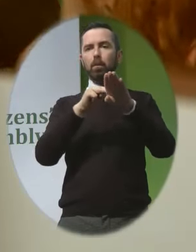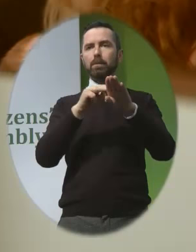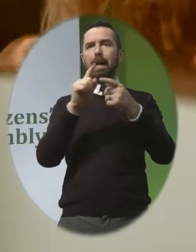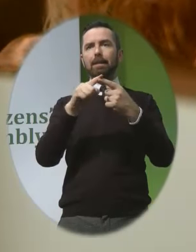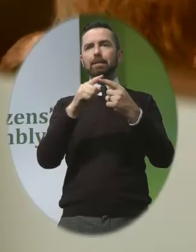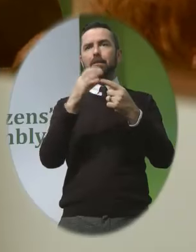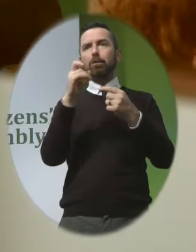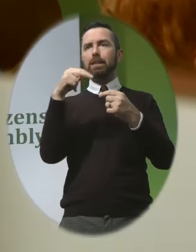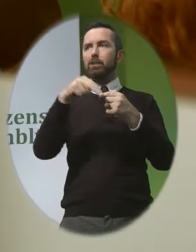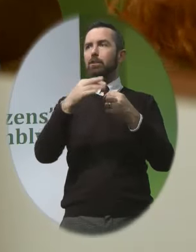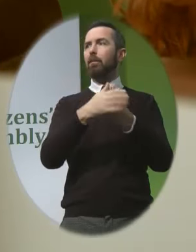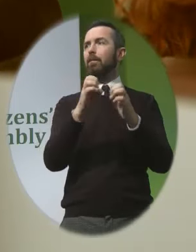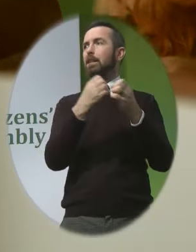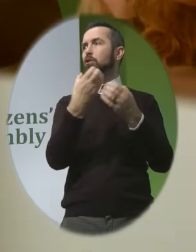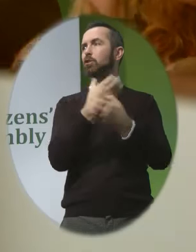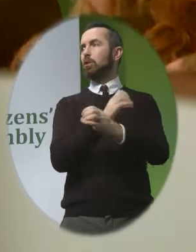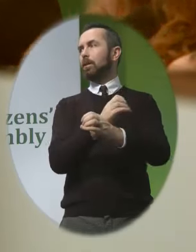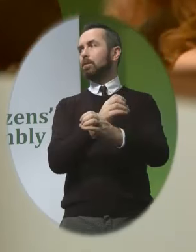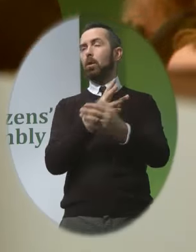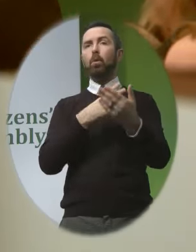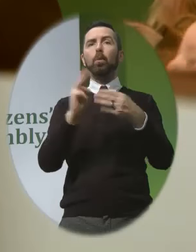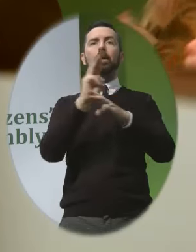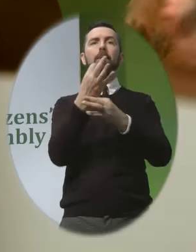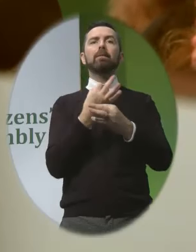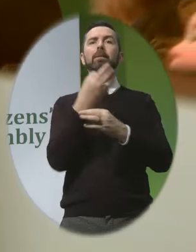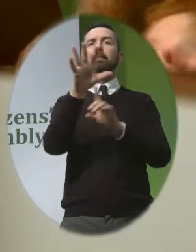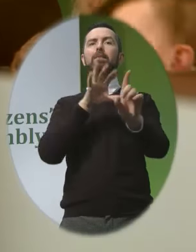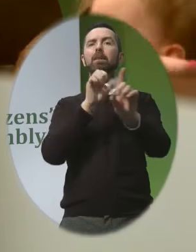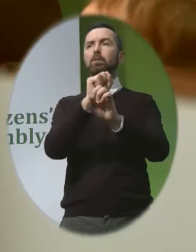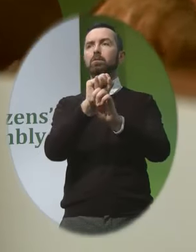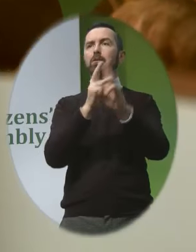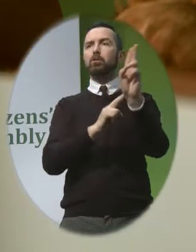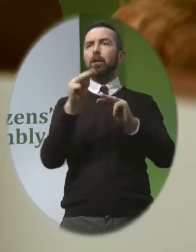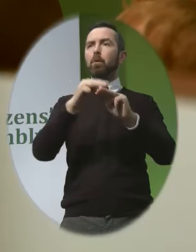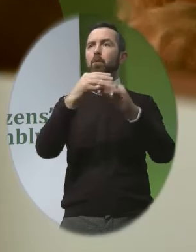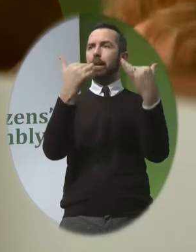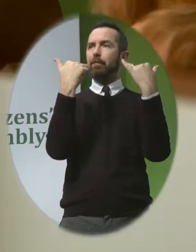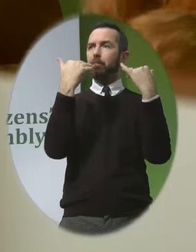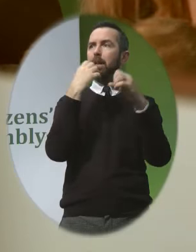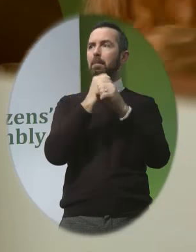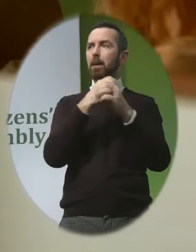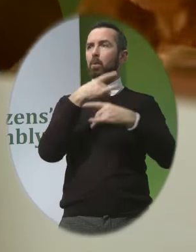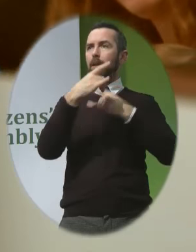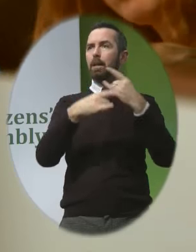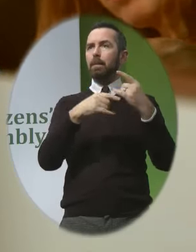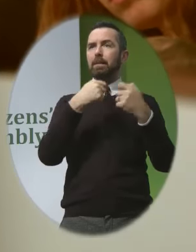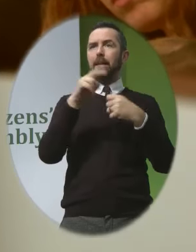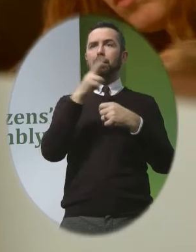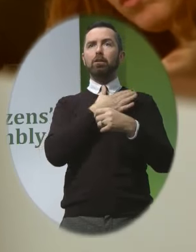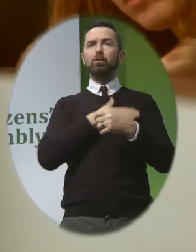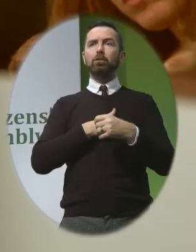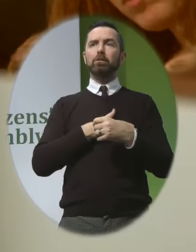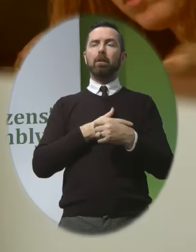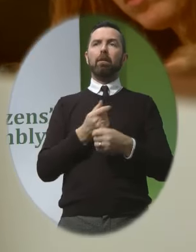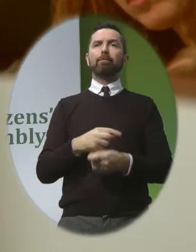And so that whenever a parent is given a diagnosis That there's good information there that the child isn't dehumanised That the